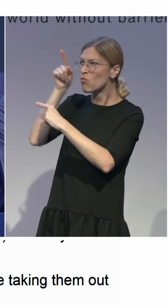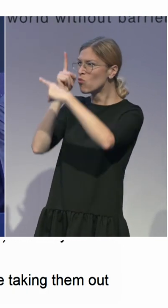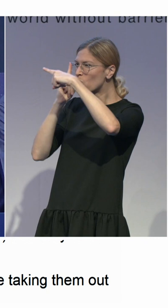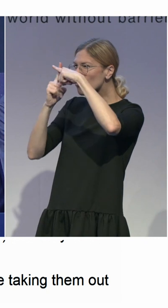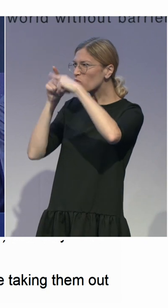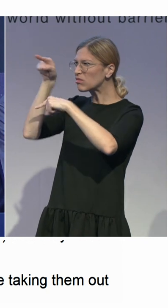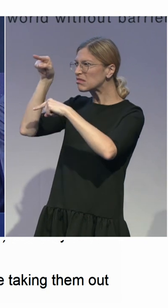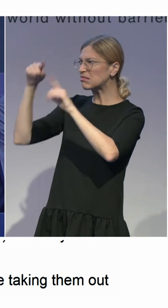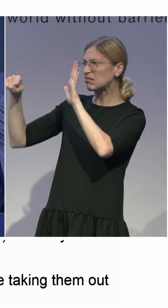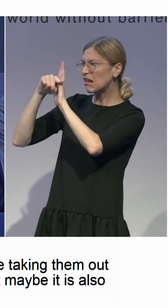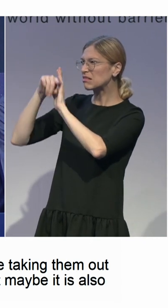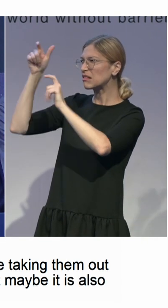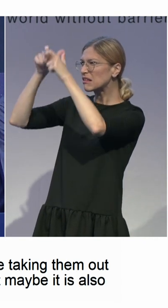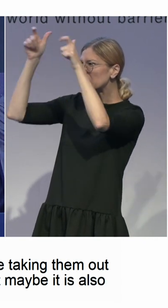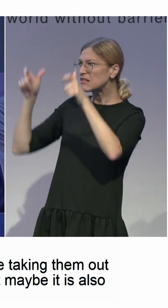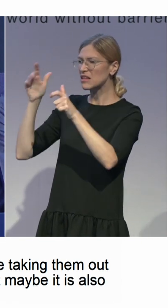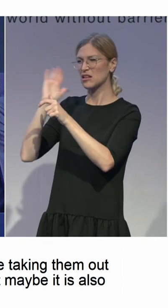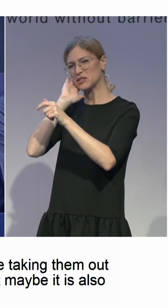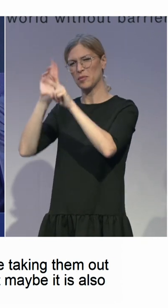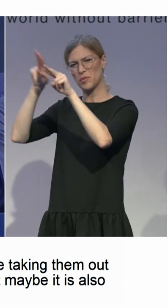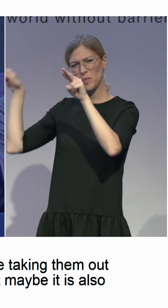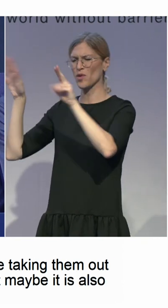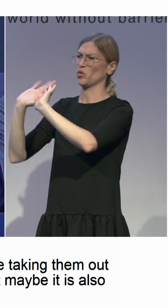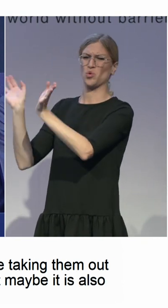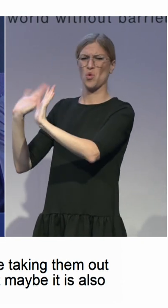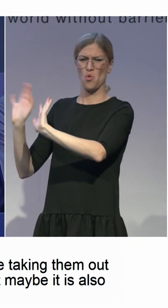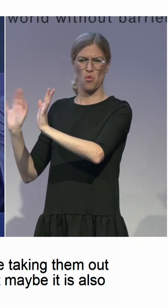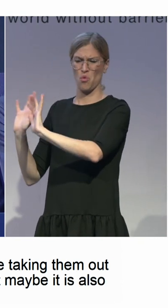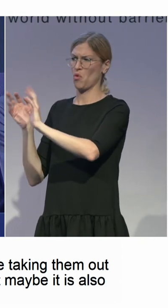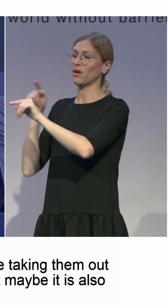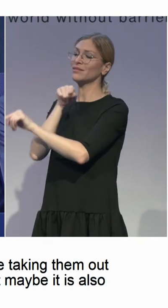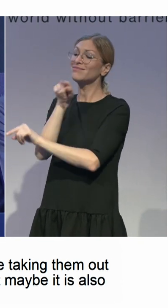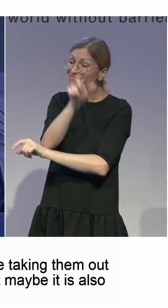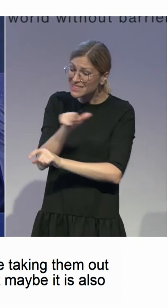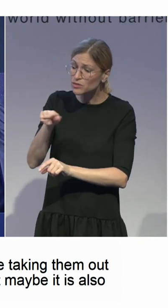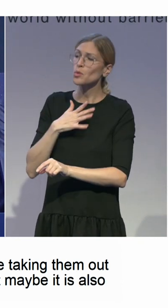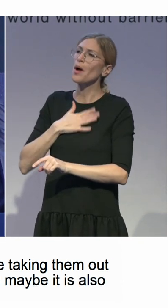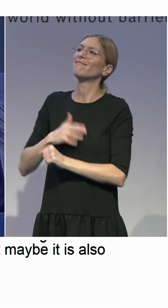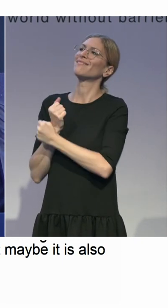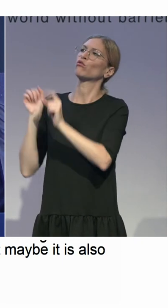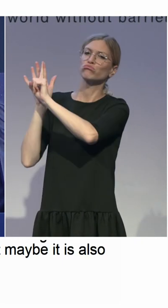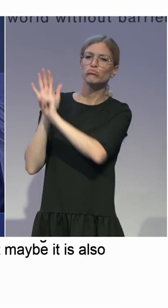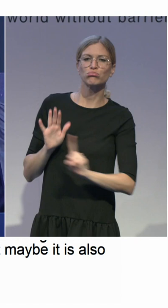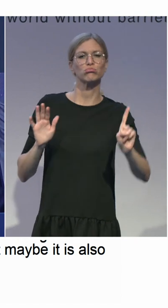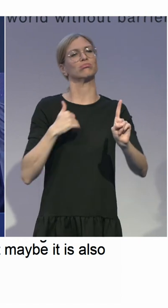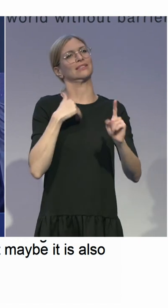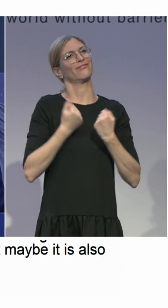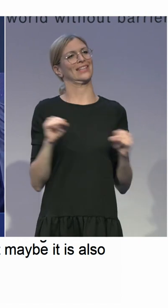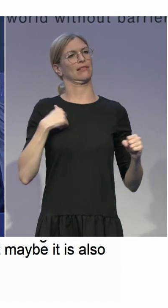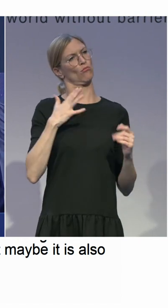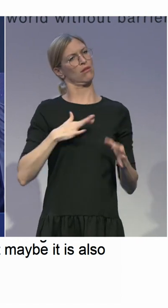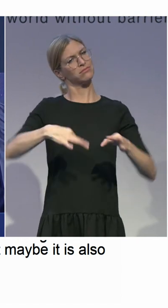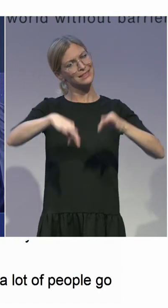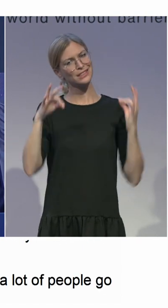the future, we'll be able to, once a lot of people will go out from the institutions, but still, they'll be